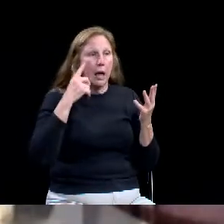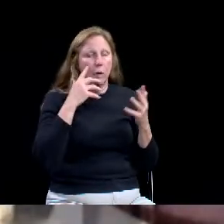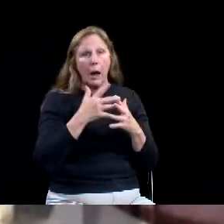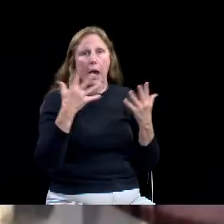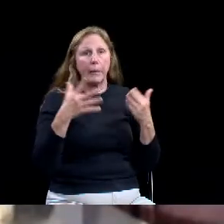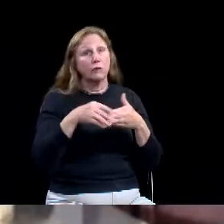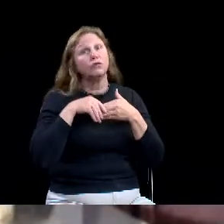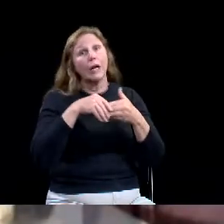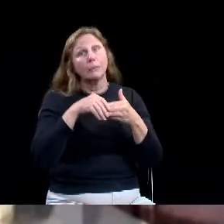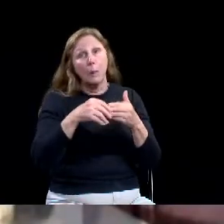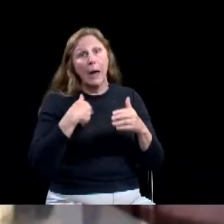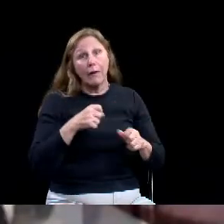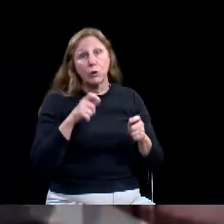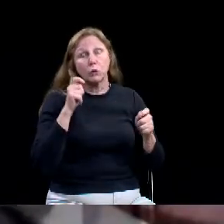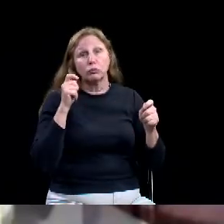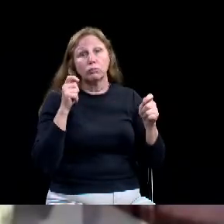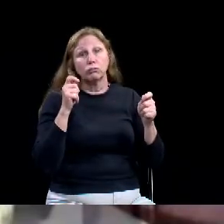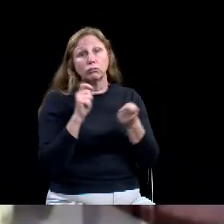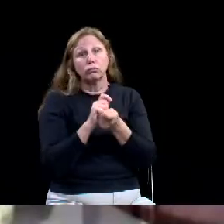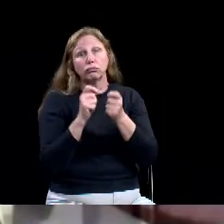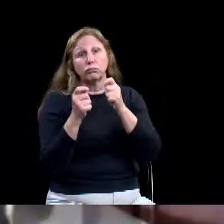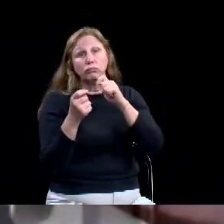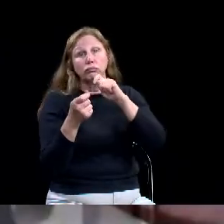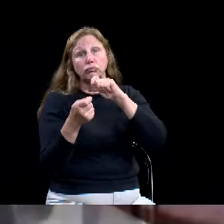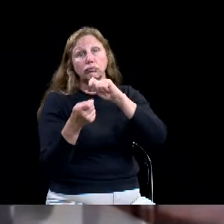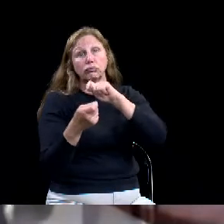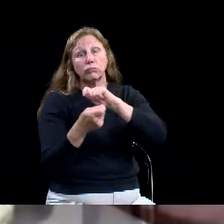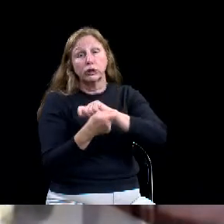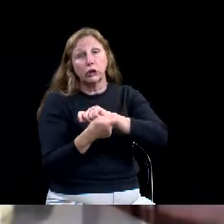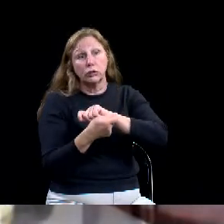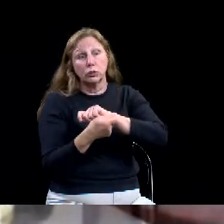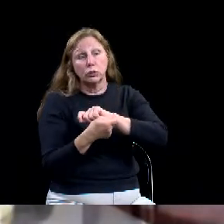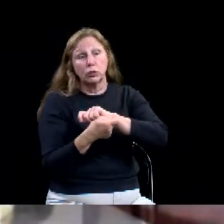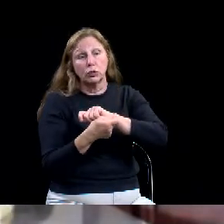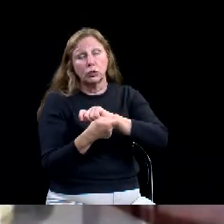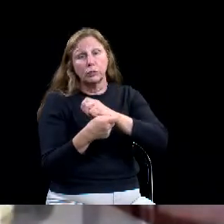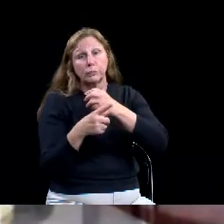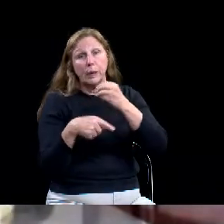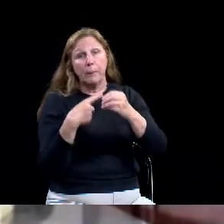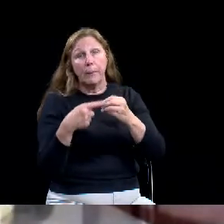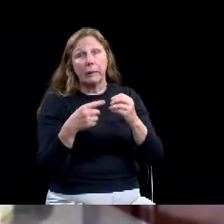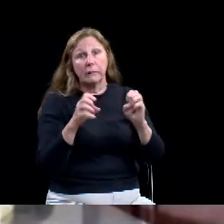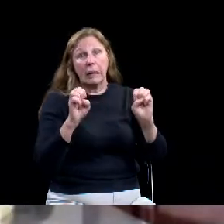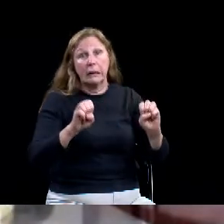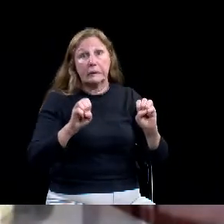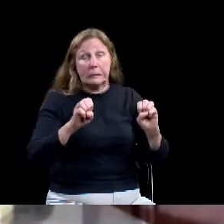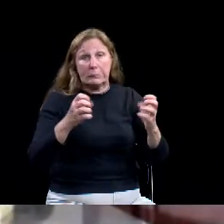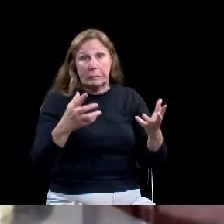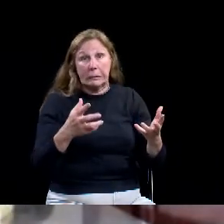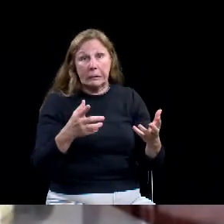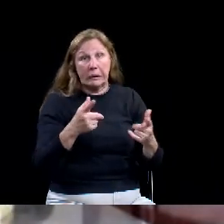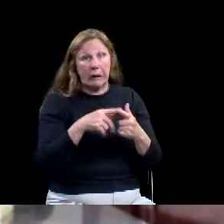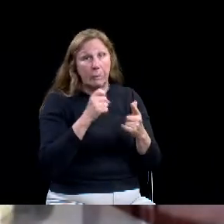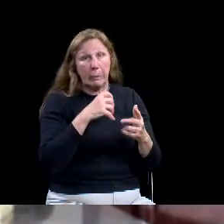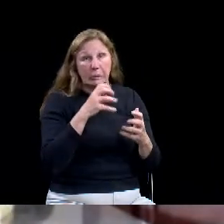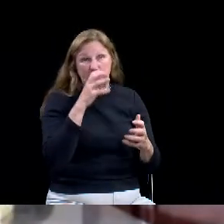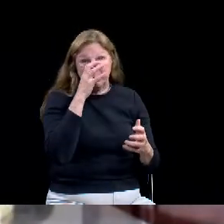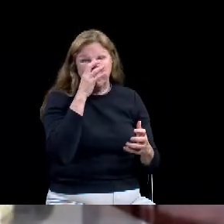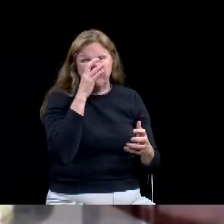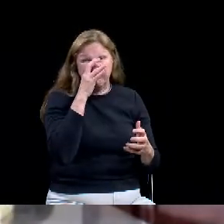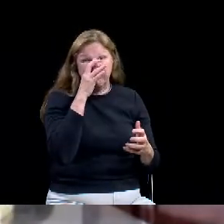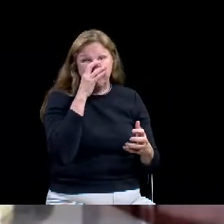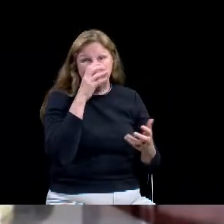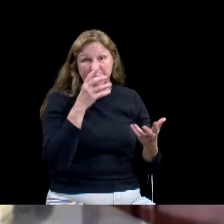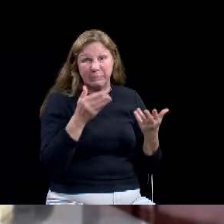probably a pretty tight, uh, uh, scope, but if there's anything we can do locally to, to help get more